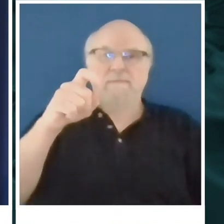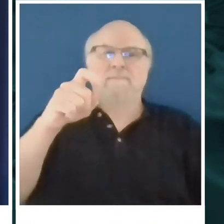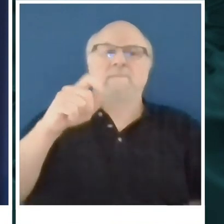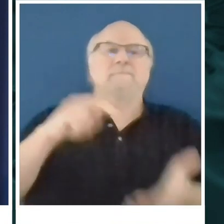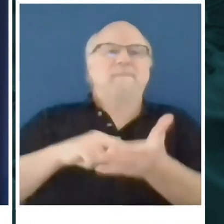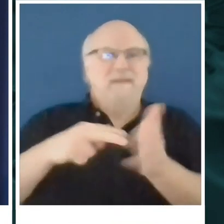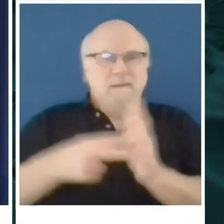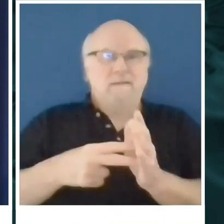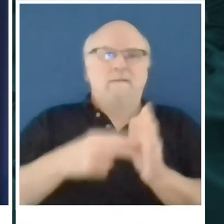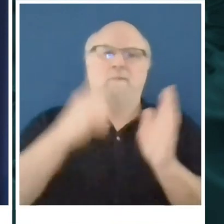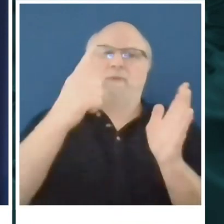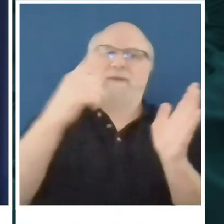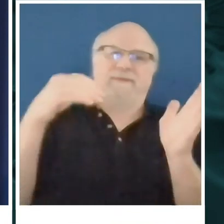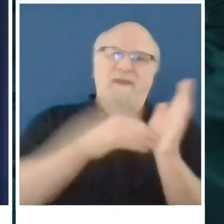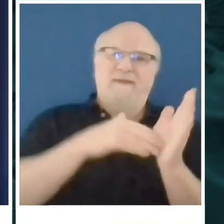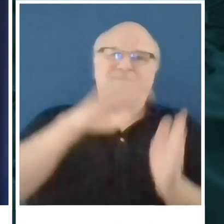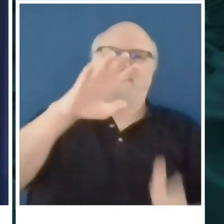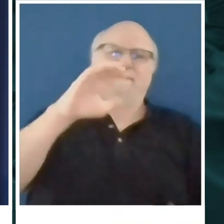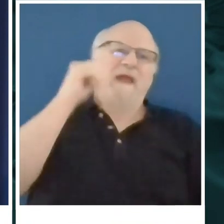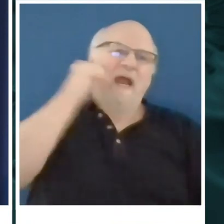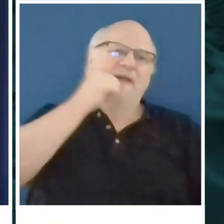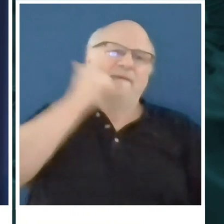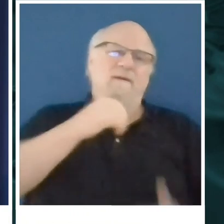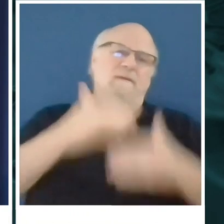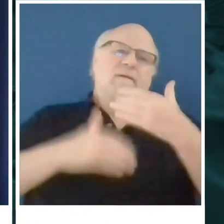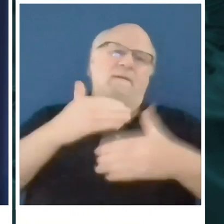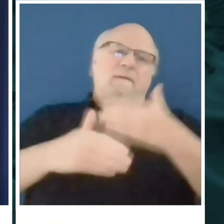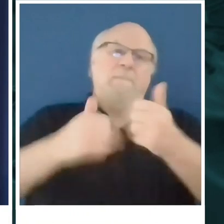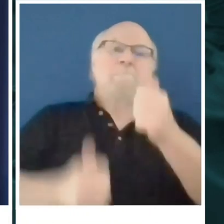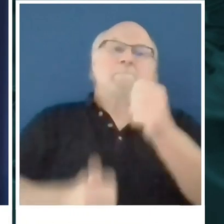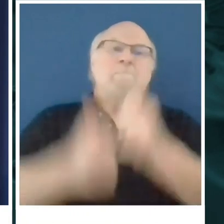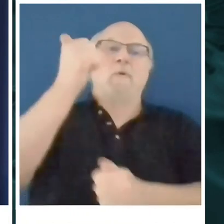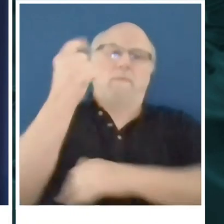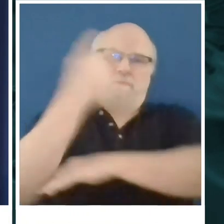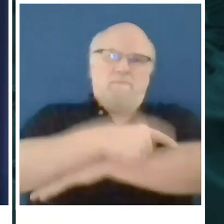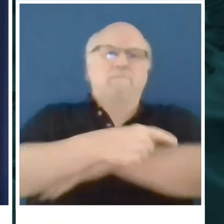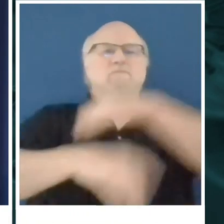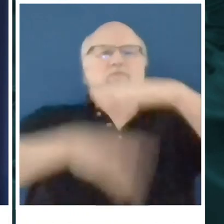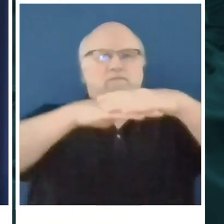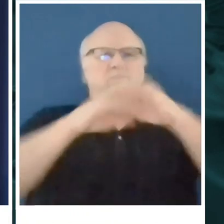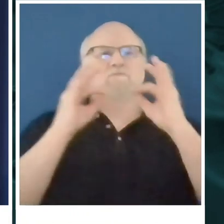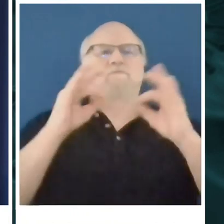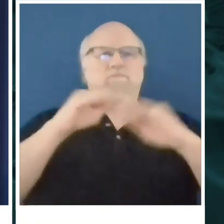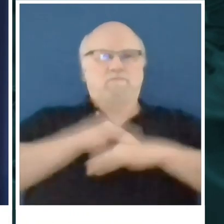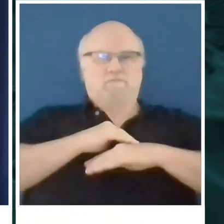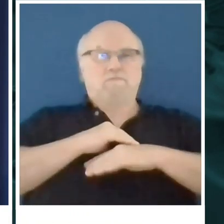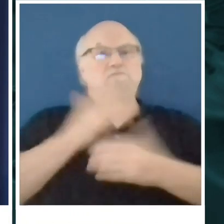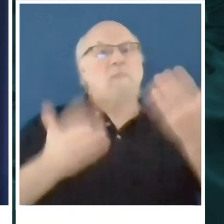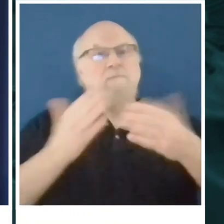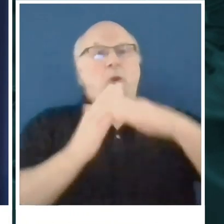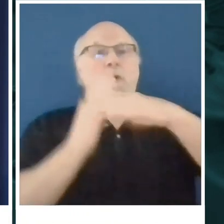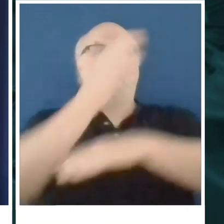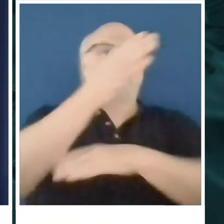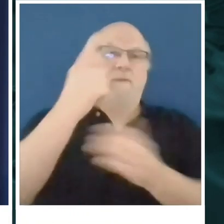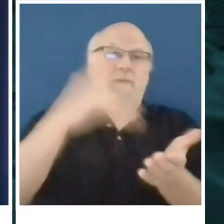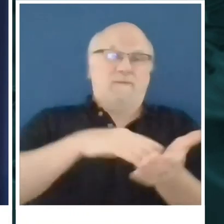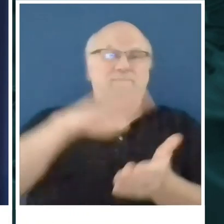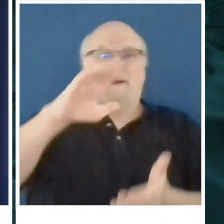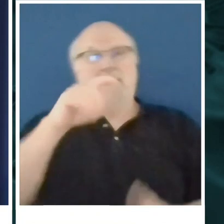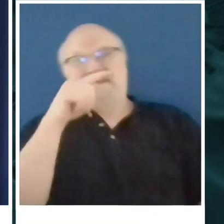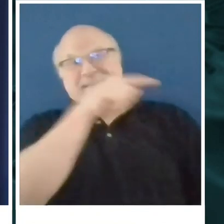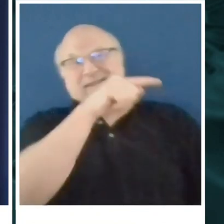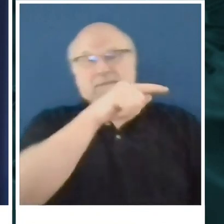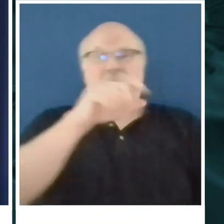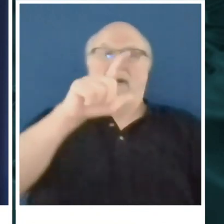day. Many days we're meeting that, and we continue to expand capacity. I would say Lot J, look, that's